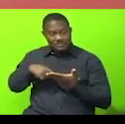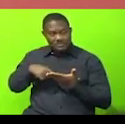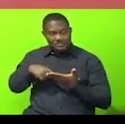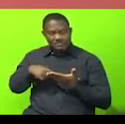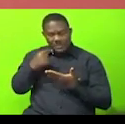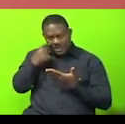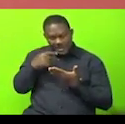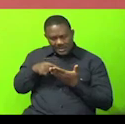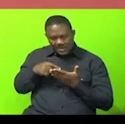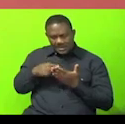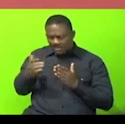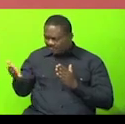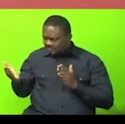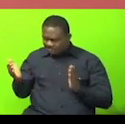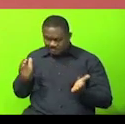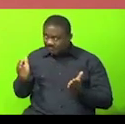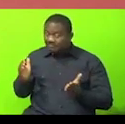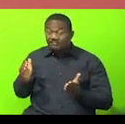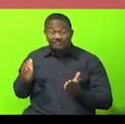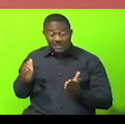from the records and capture